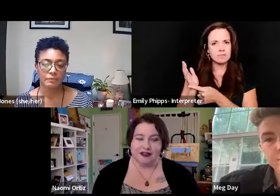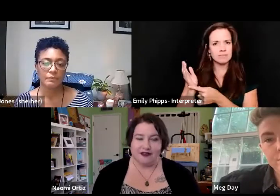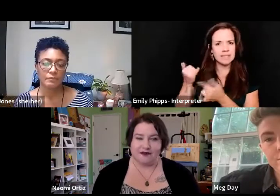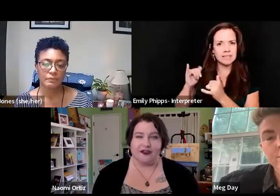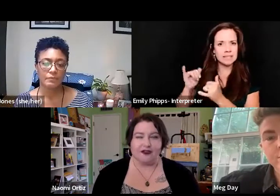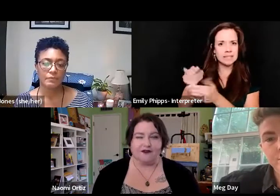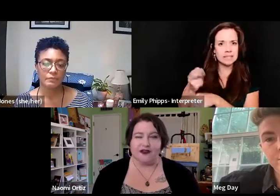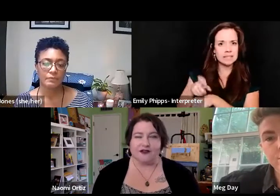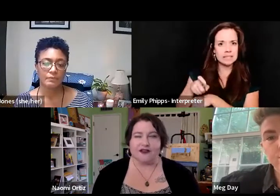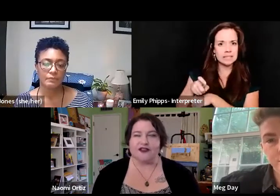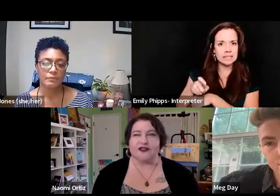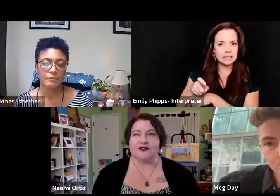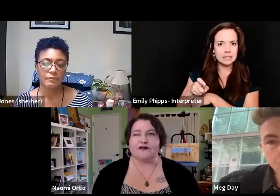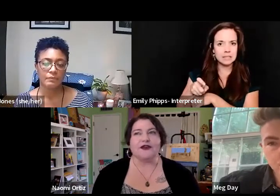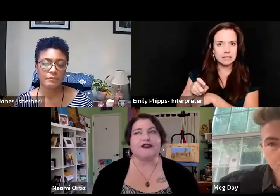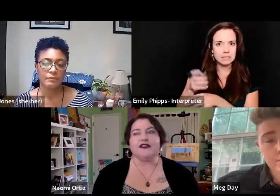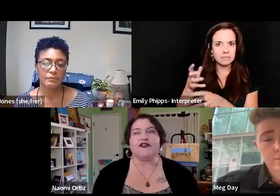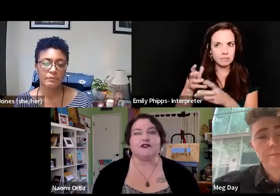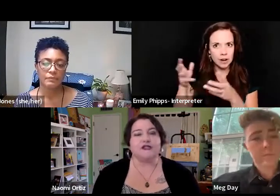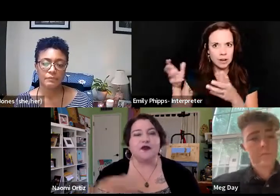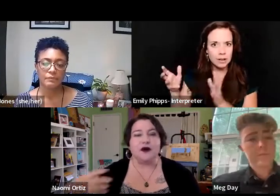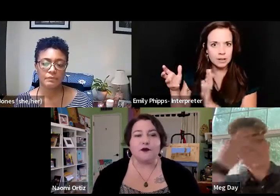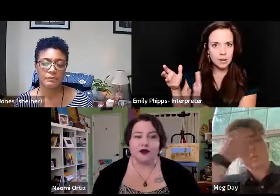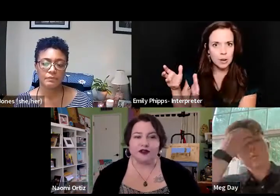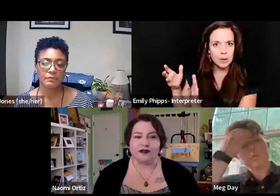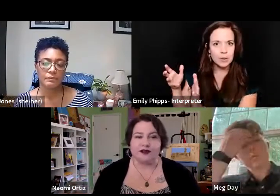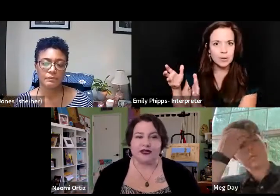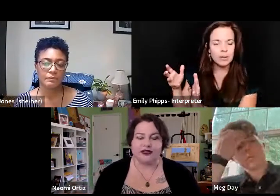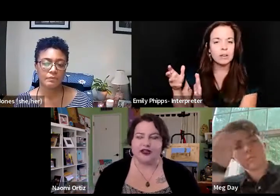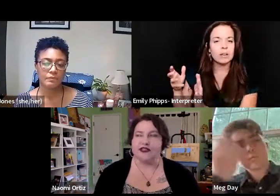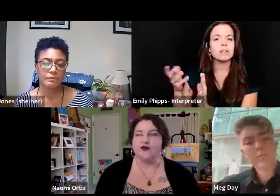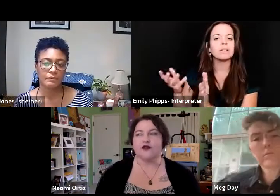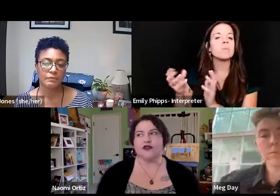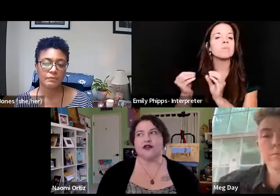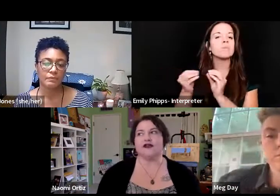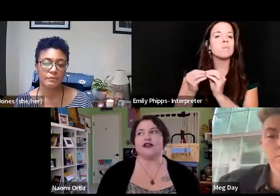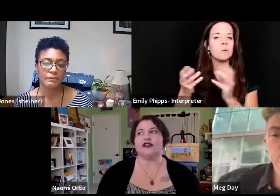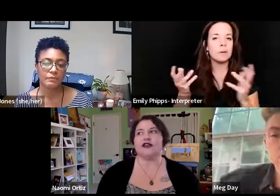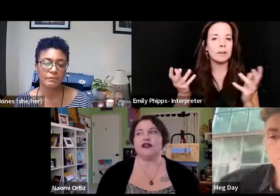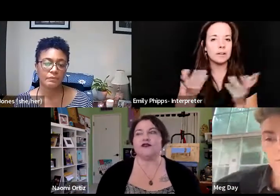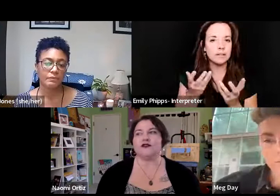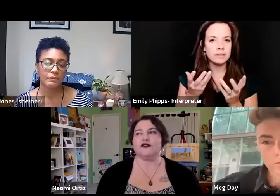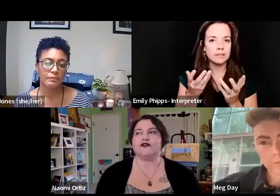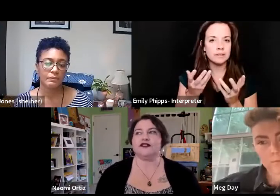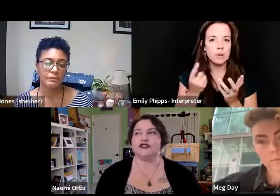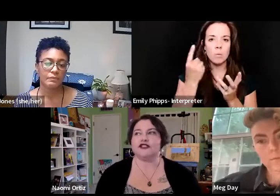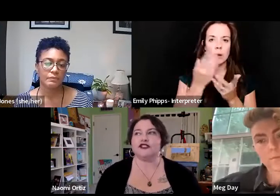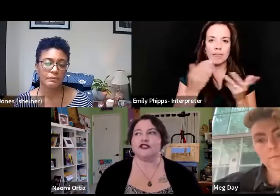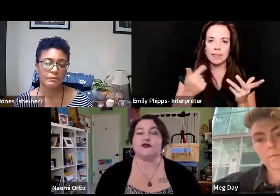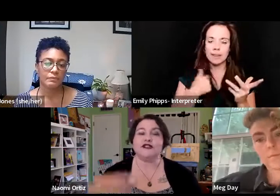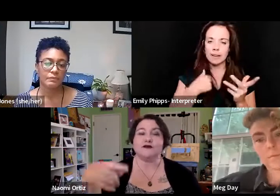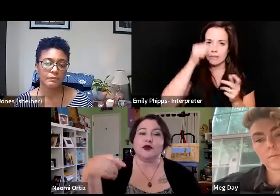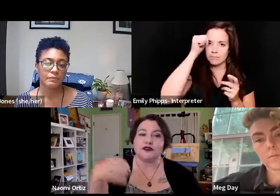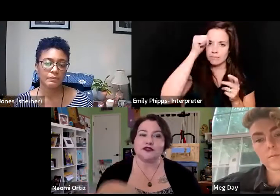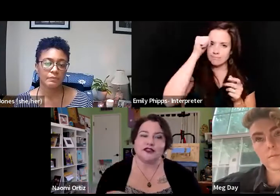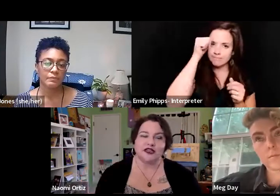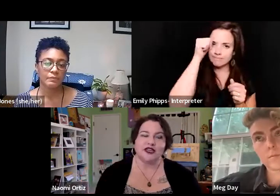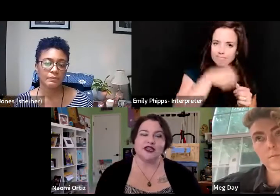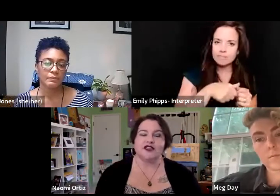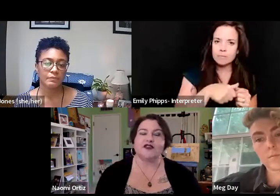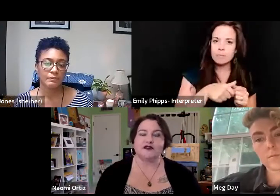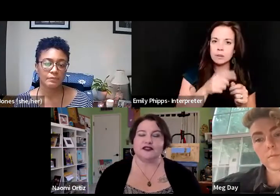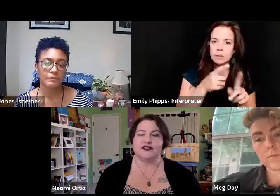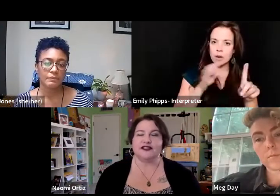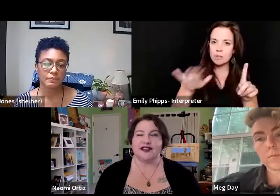very much so. But, you know, it's like, what more could there be? And I think one thing I really carry from those conversations, we did post